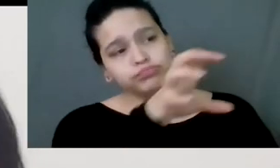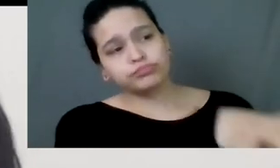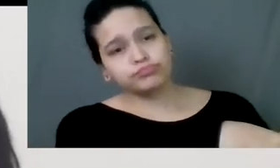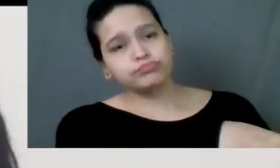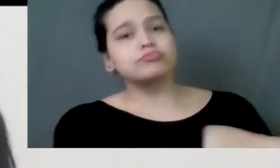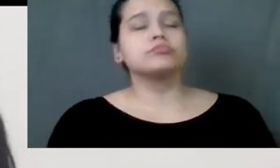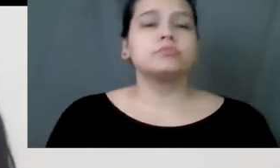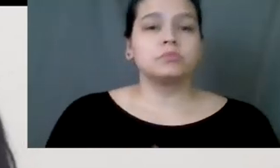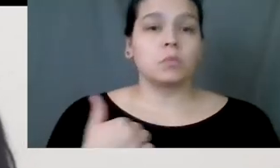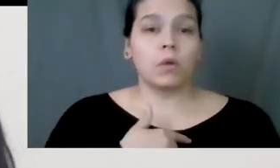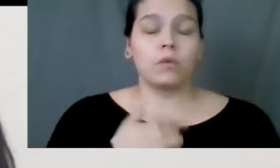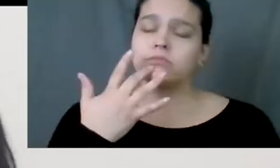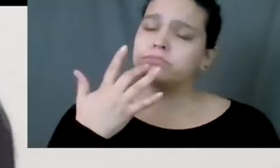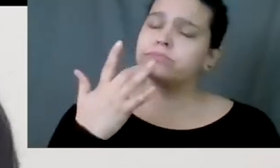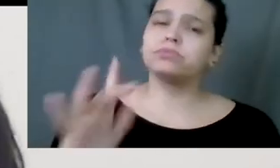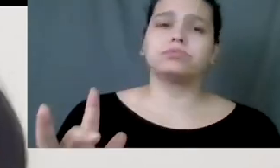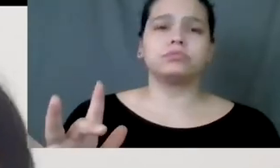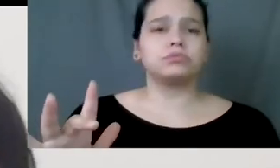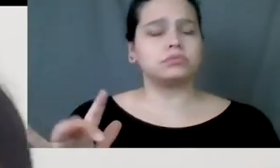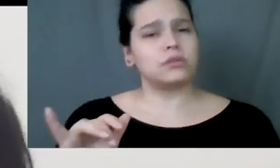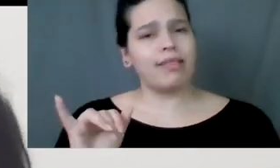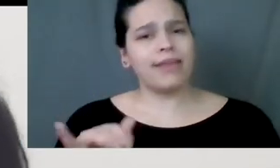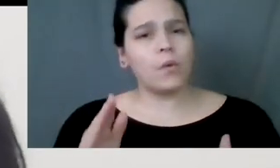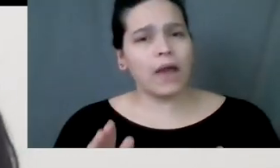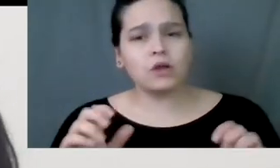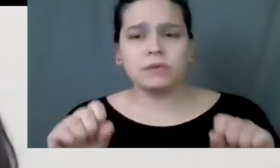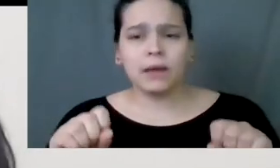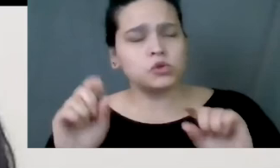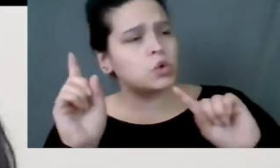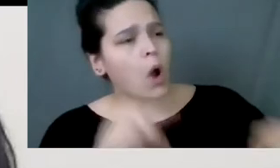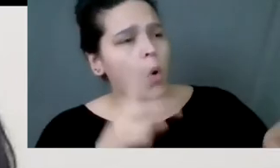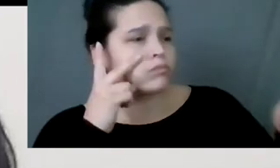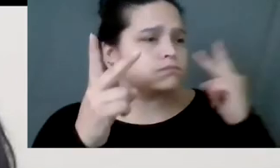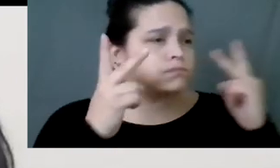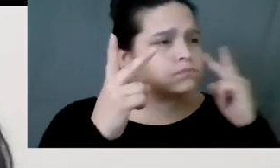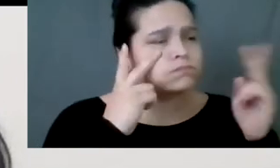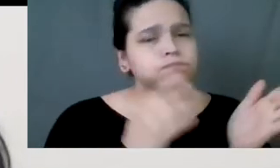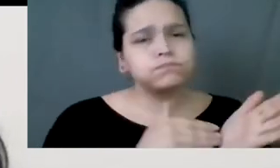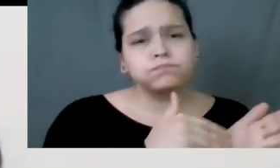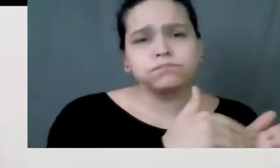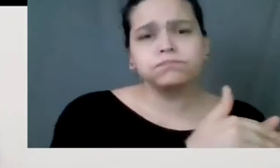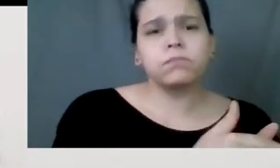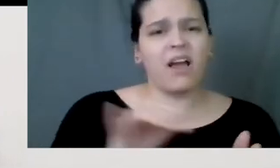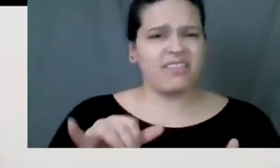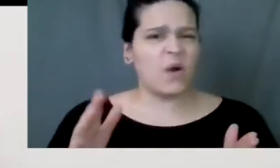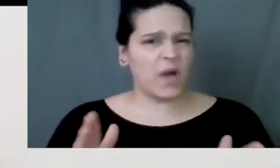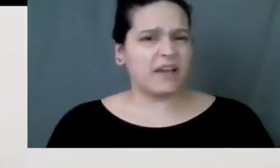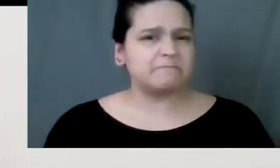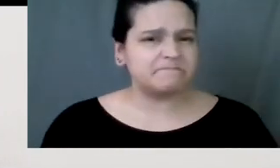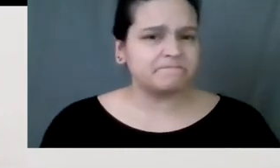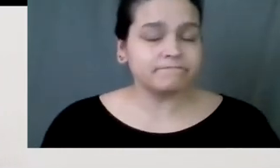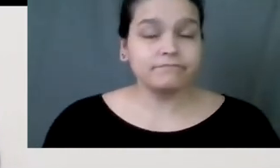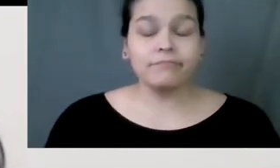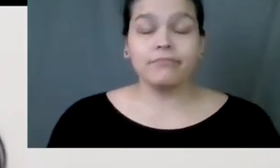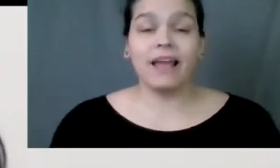And we were so fortunate in that respect to be able to do that, whereas a lot of, like I